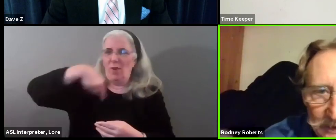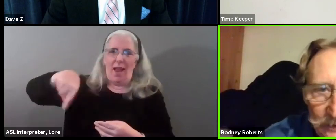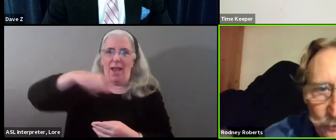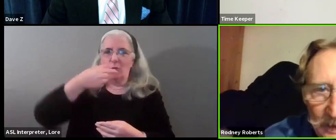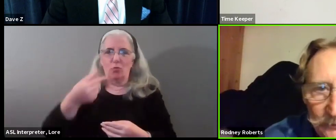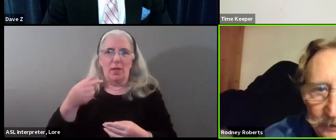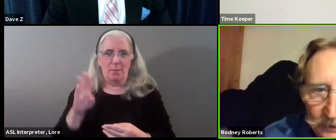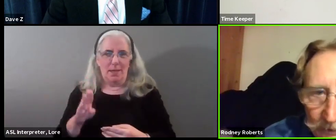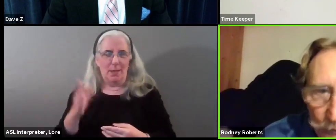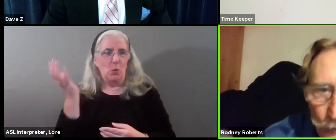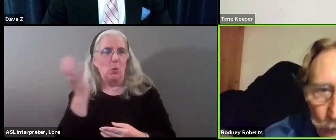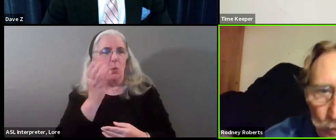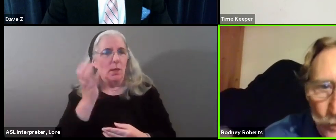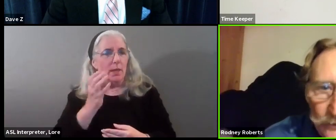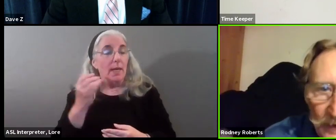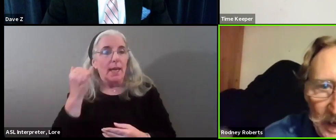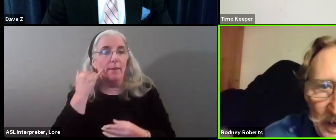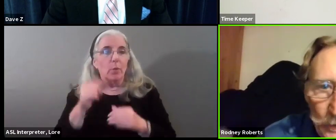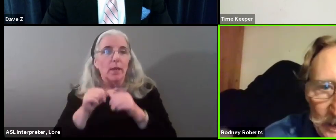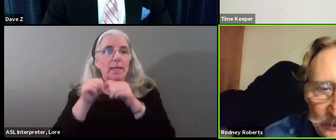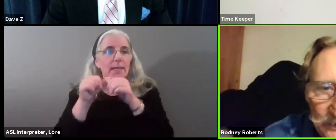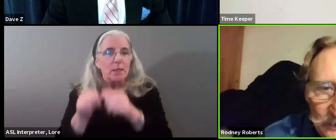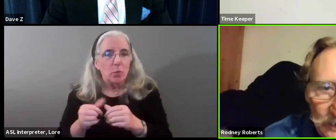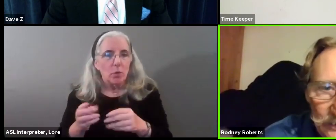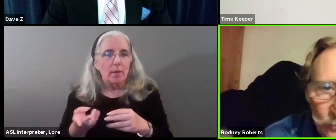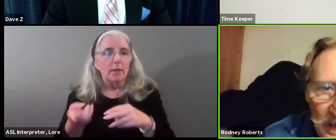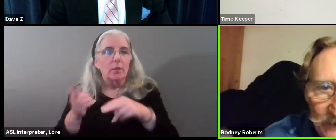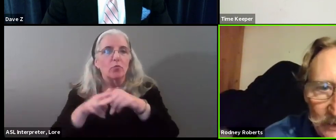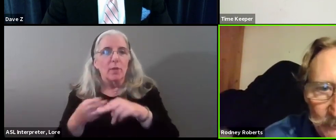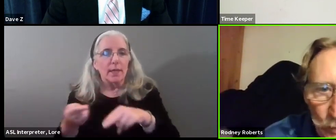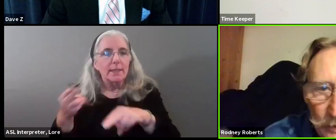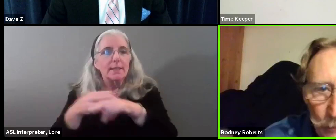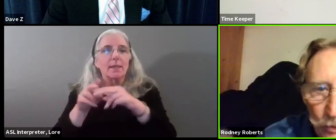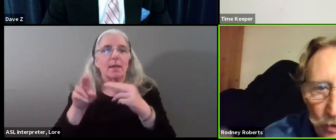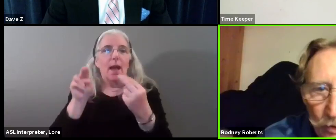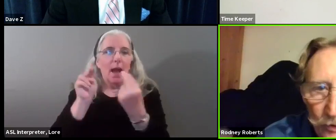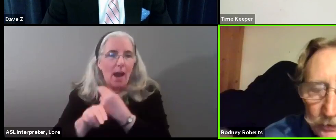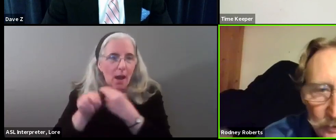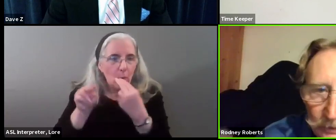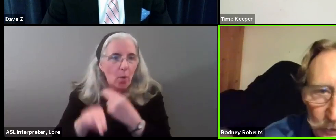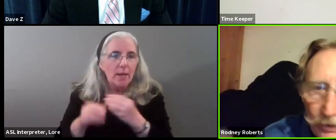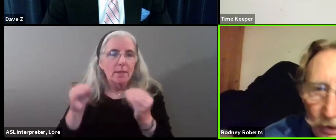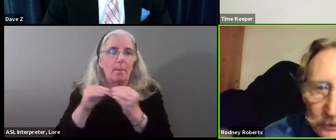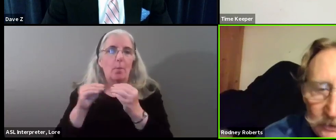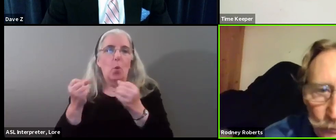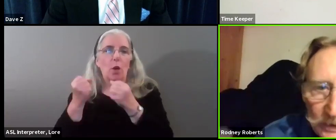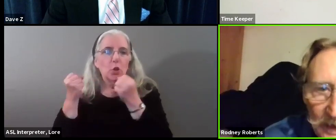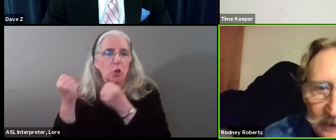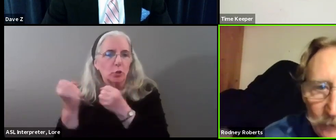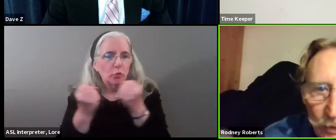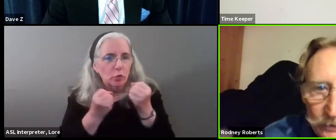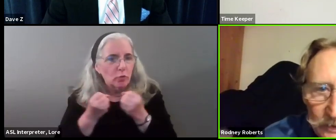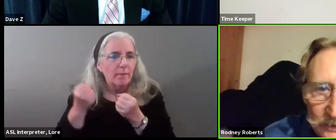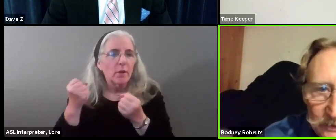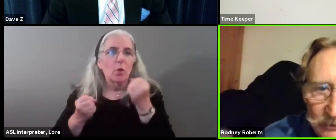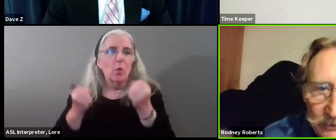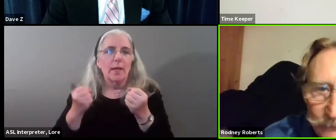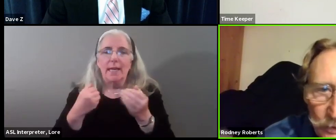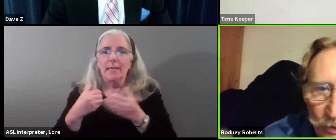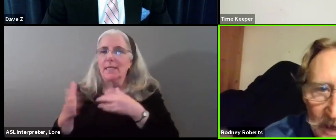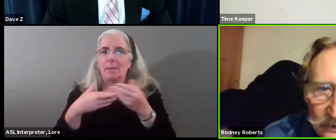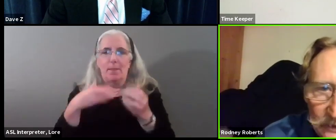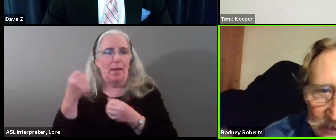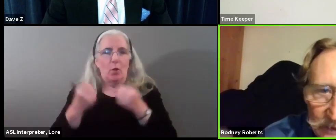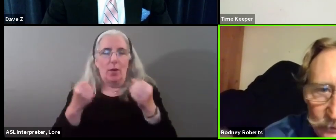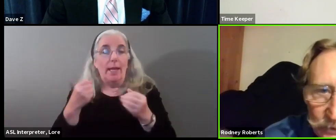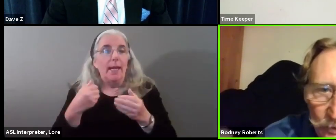we continue down the road of highways and driving more and more cars, regardless of what kind of cars it is, even if